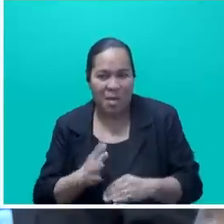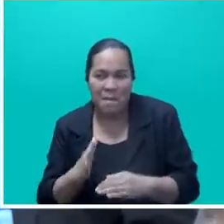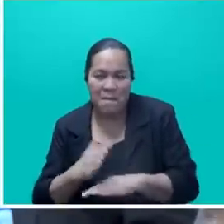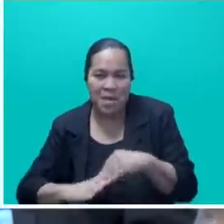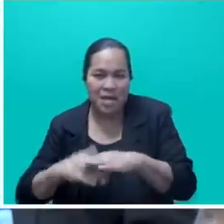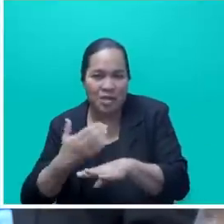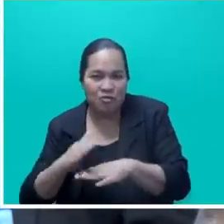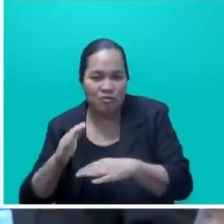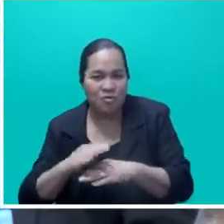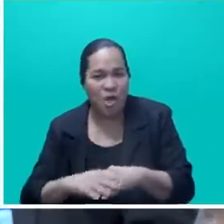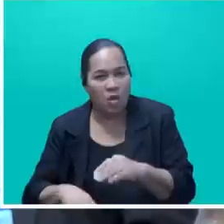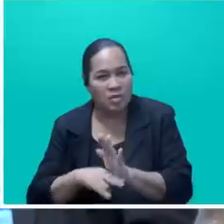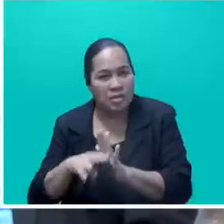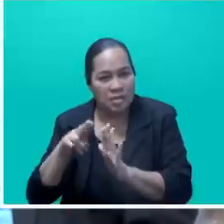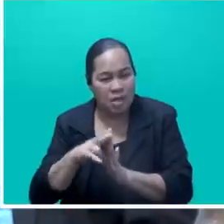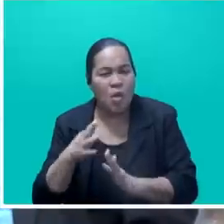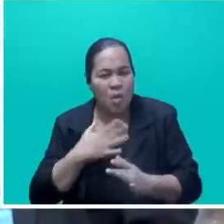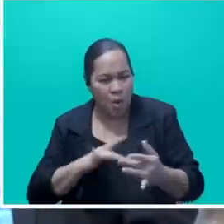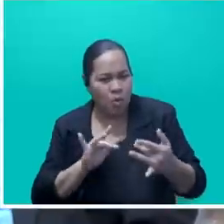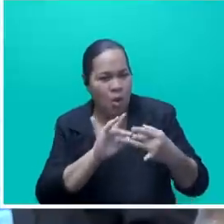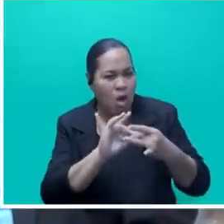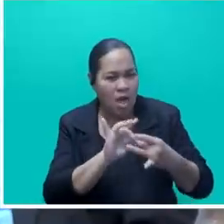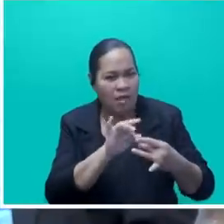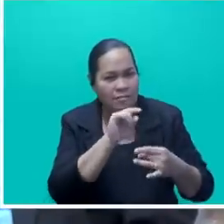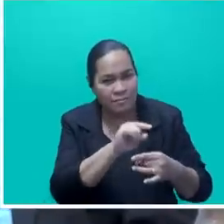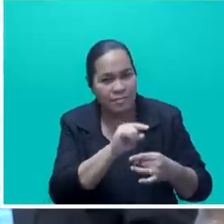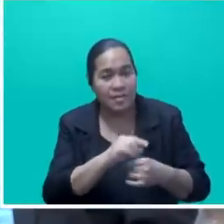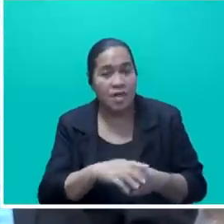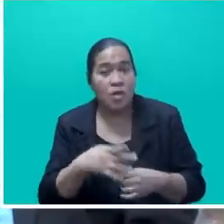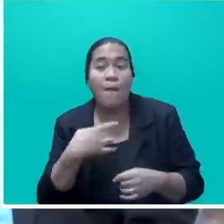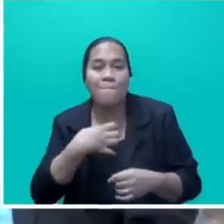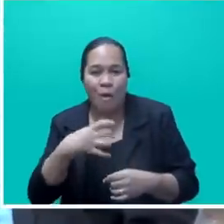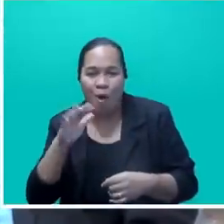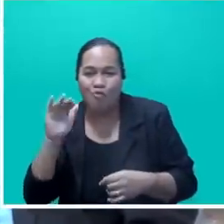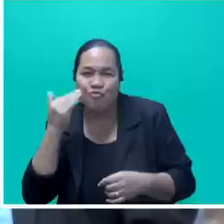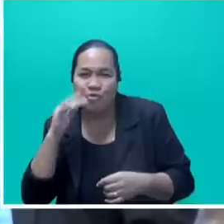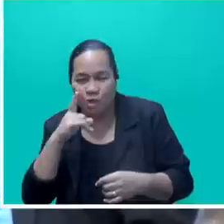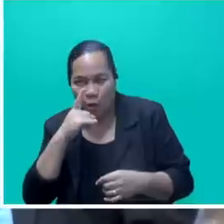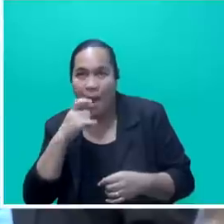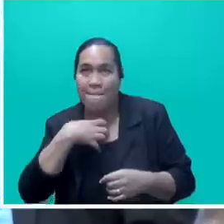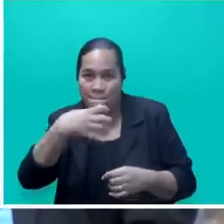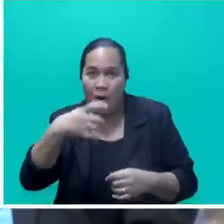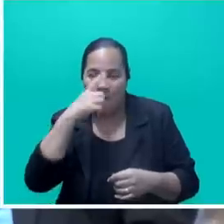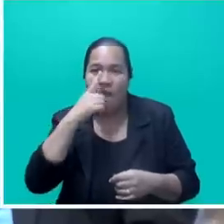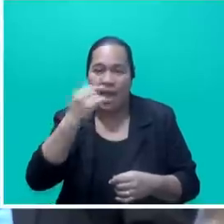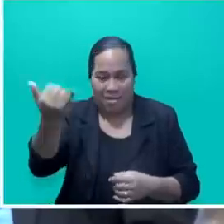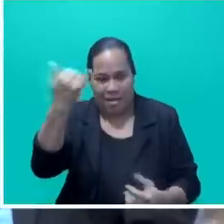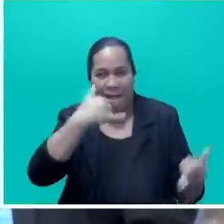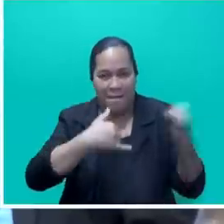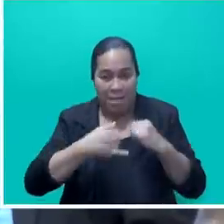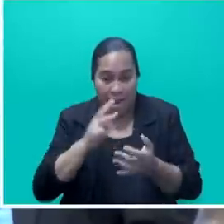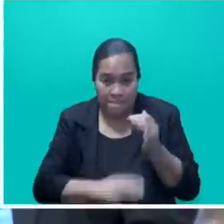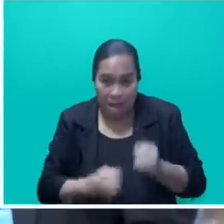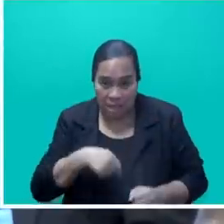we want to connect investment-ready projects to investors, so we have more rooms to be able to attract more visitors. In March this year,